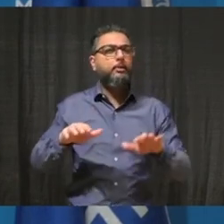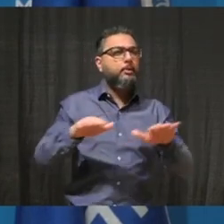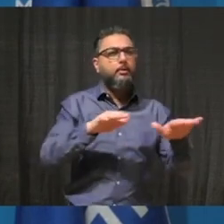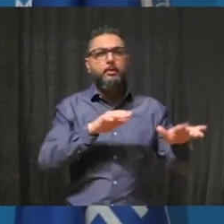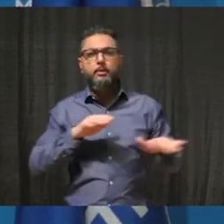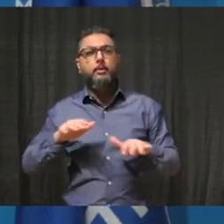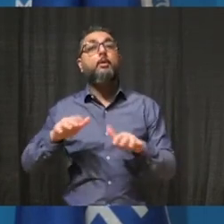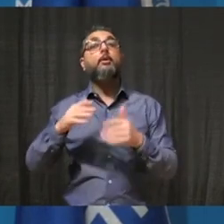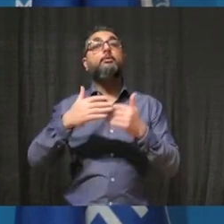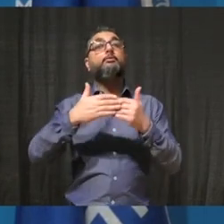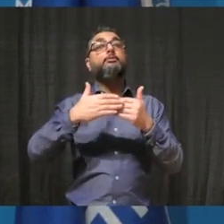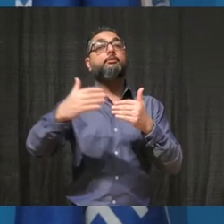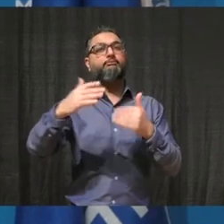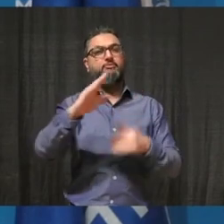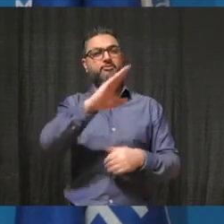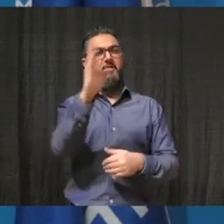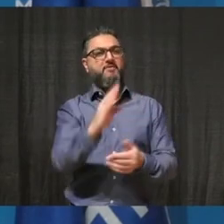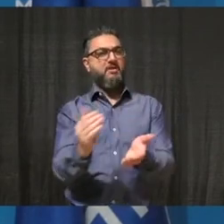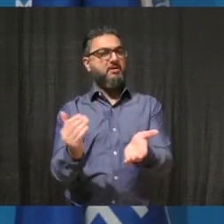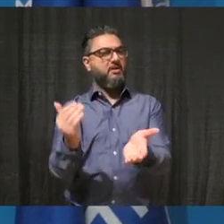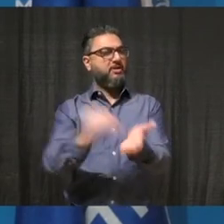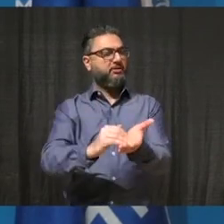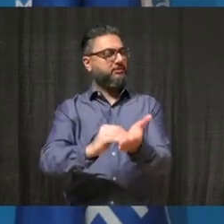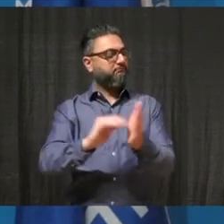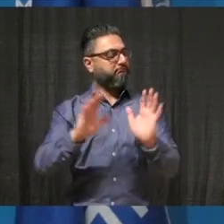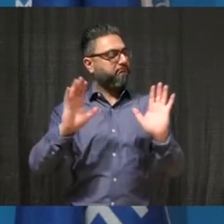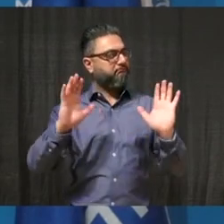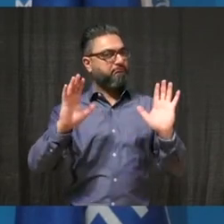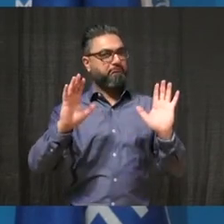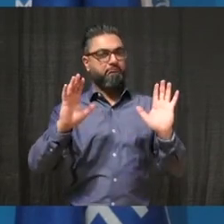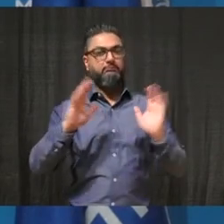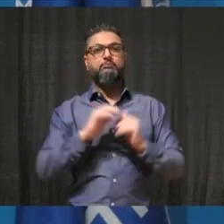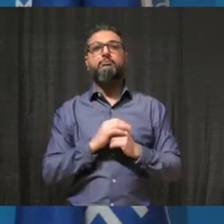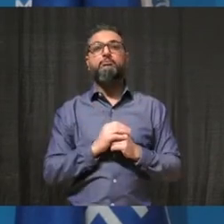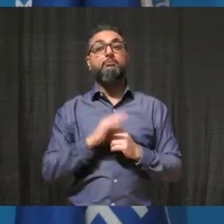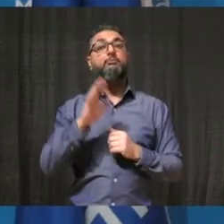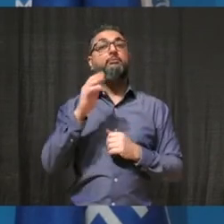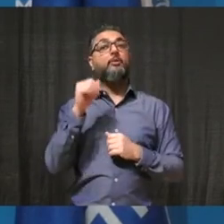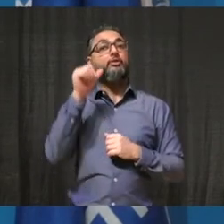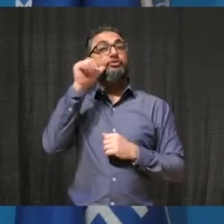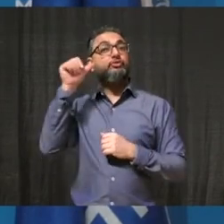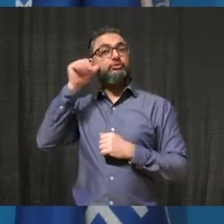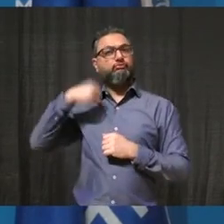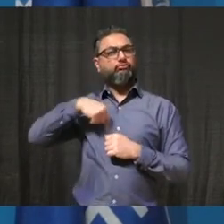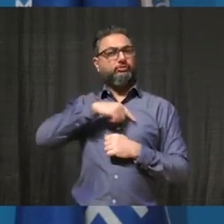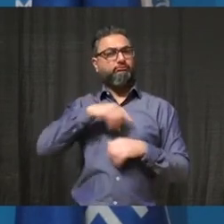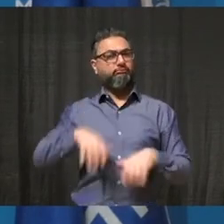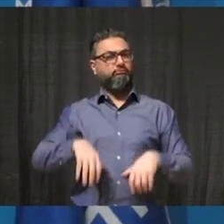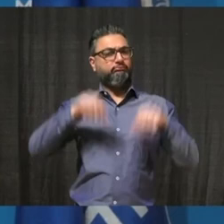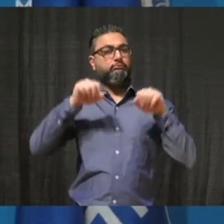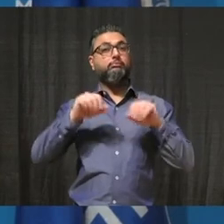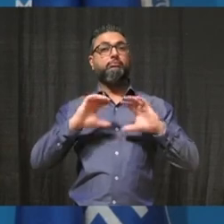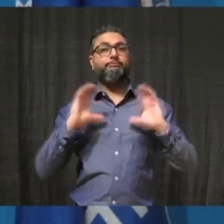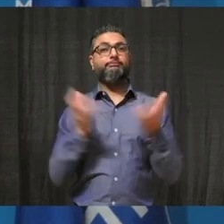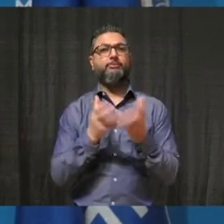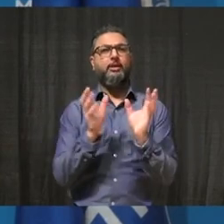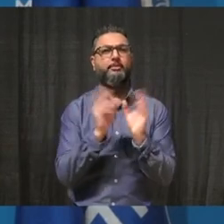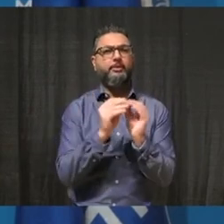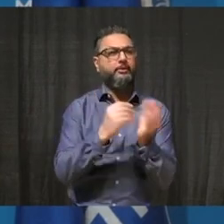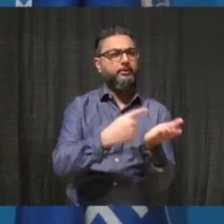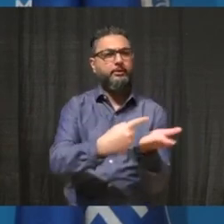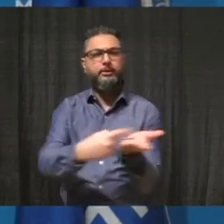Yesterday we held a special council meeting to make necessary changes to strengthen our Councillor Code of Conduct.